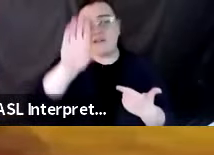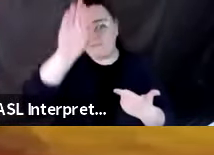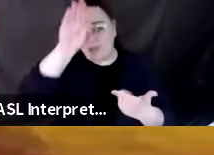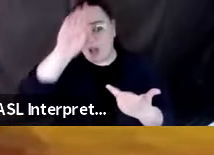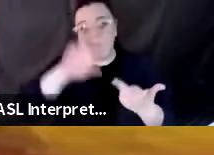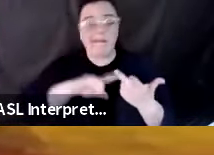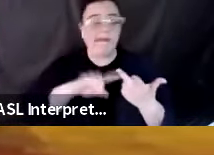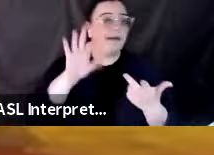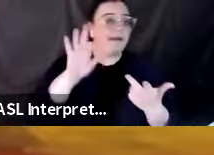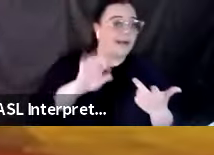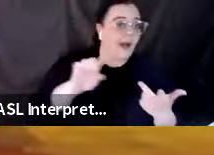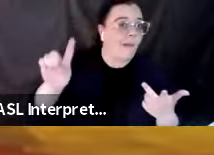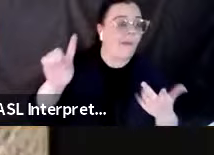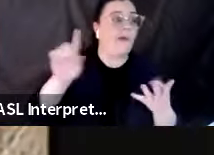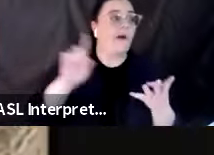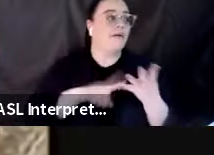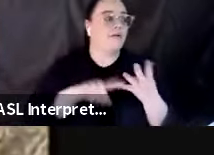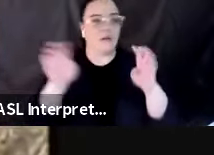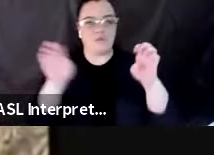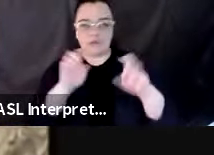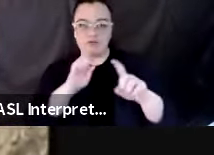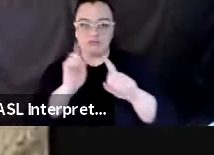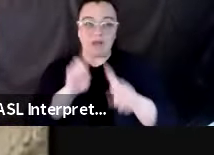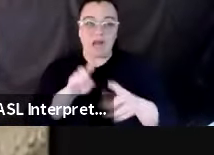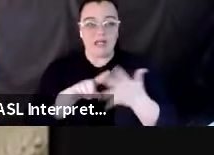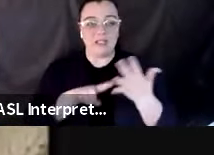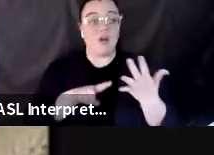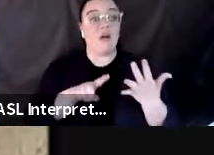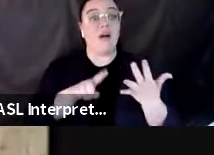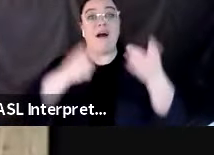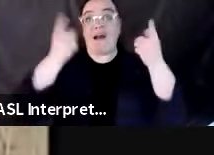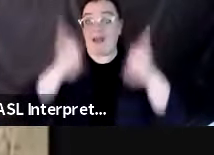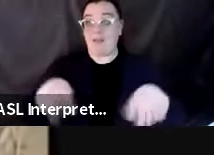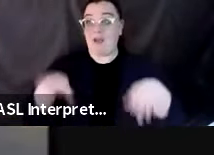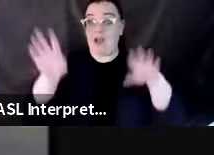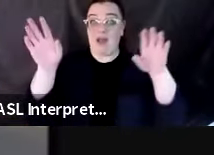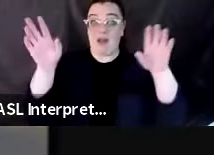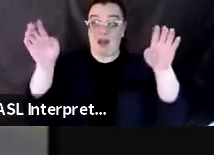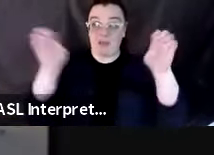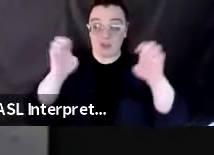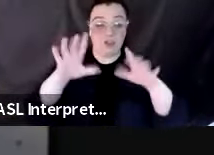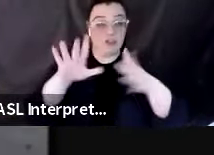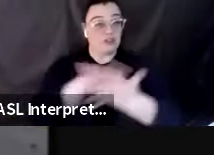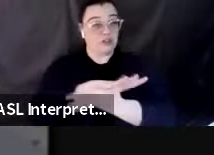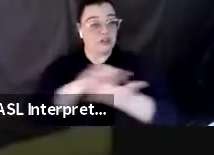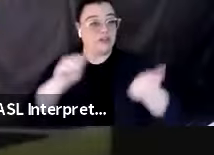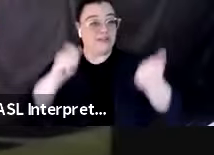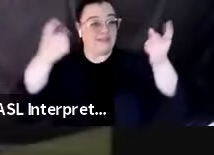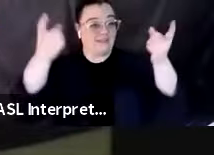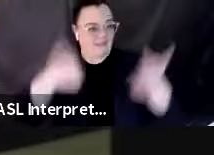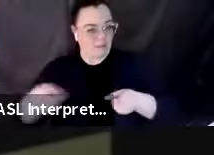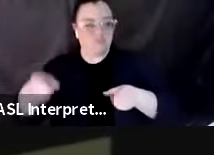And what will happen after a disaster is they will be completely overwhelmed and immediately unable to fulfill the needs of the community.